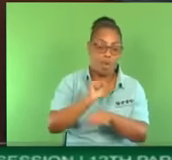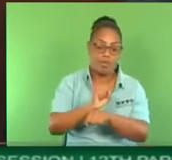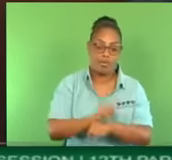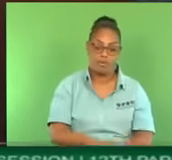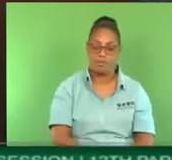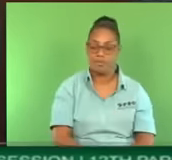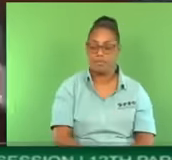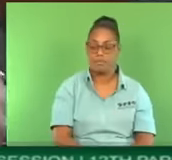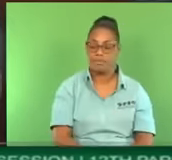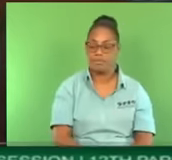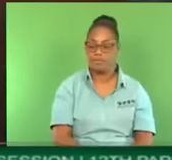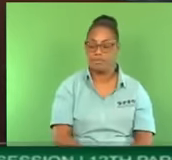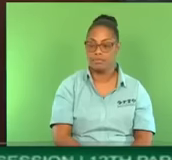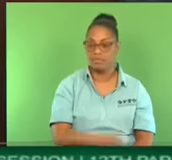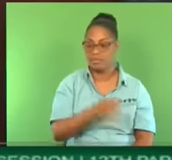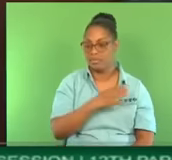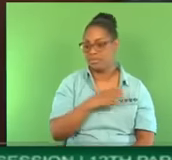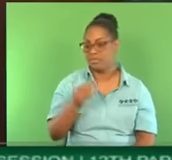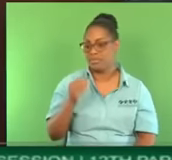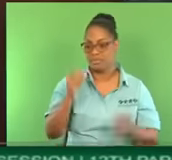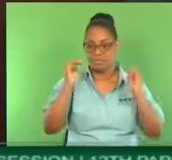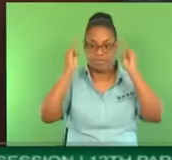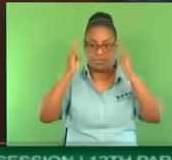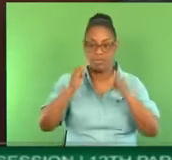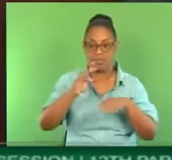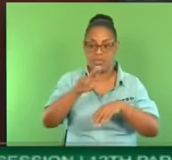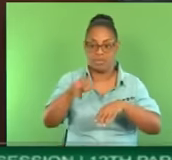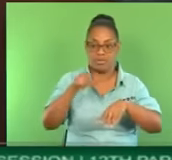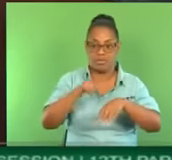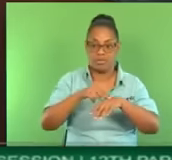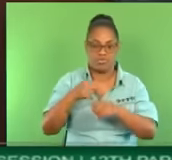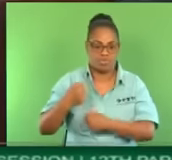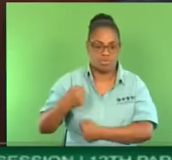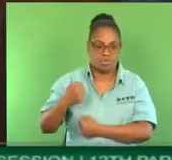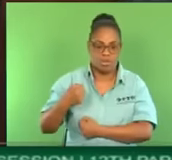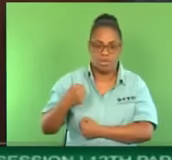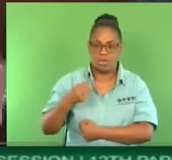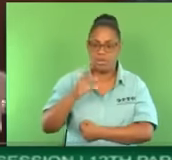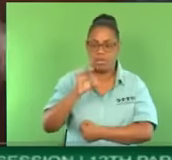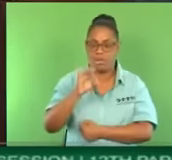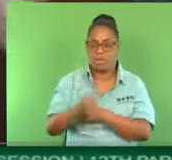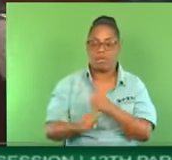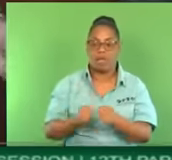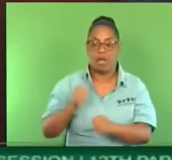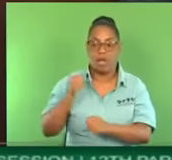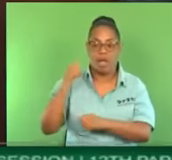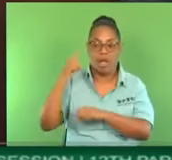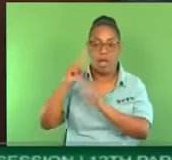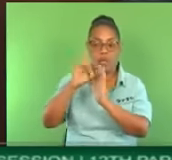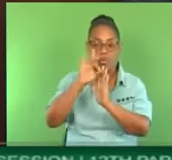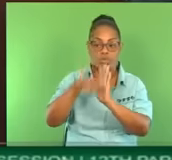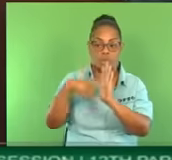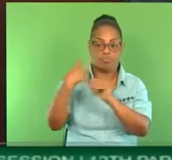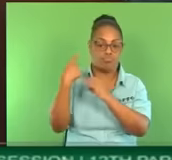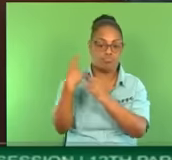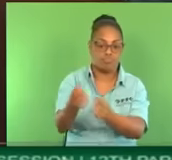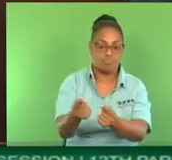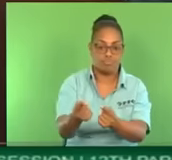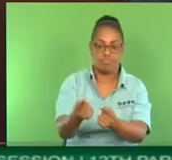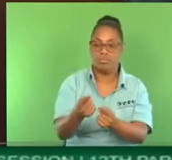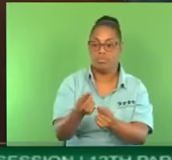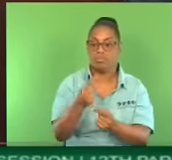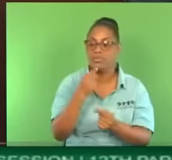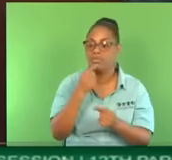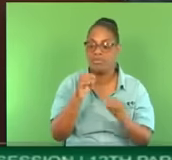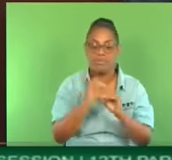Minister, the Minister of National Security, in the last eight hours or so, have said nothing about this. That is